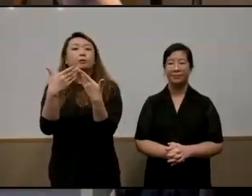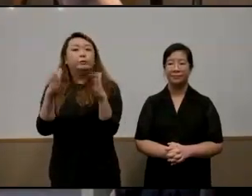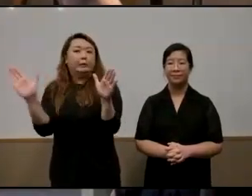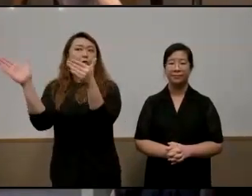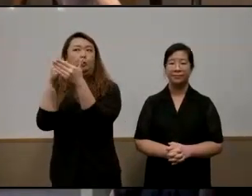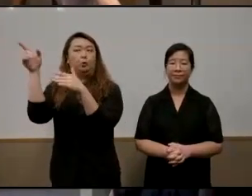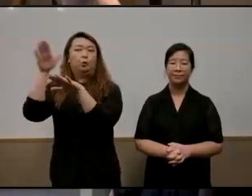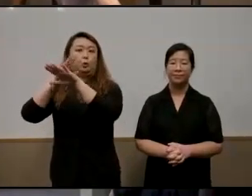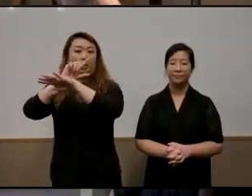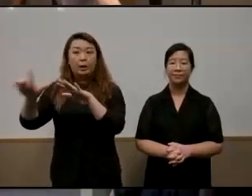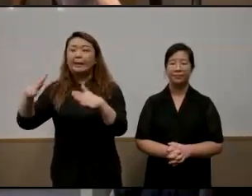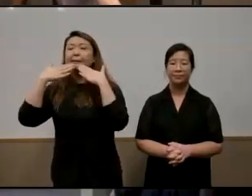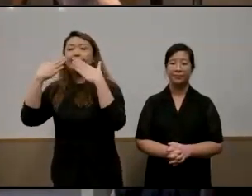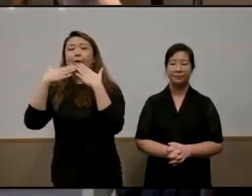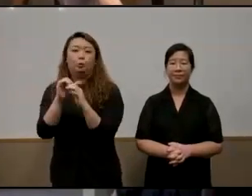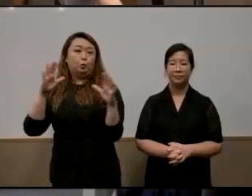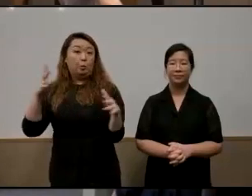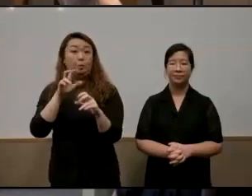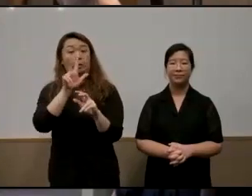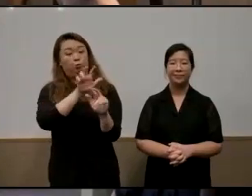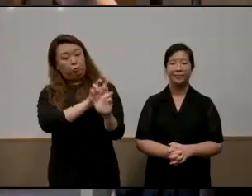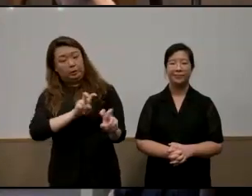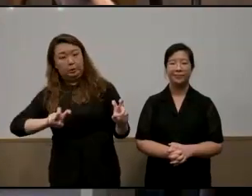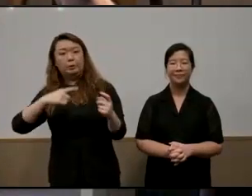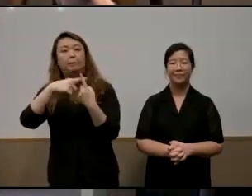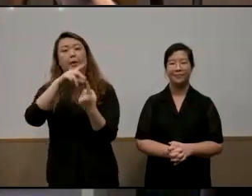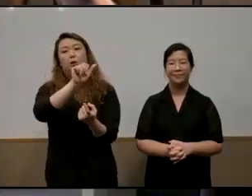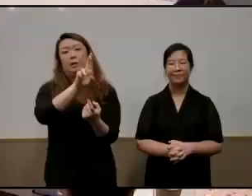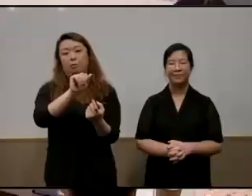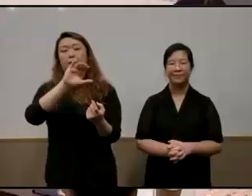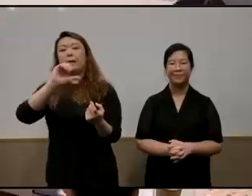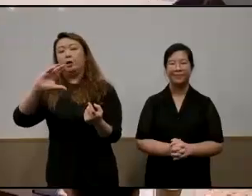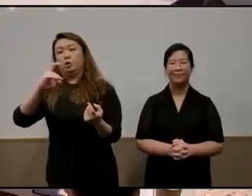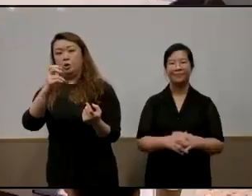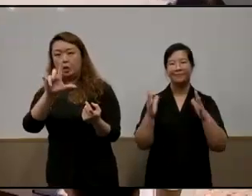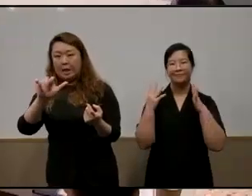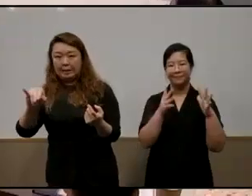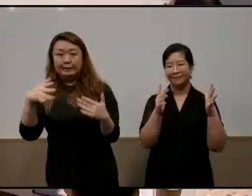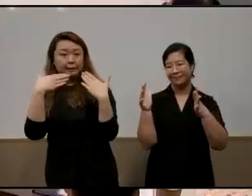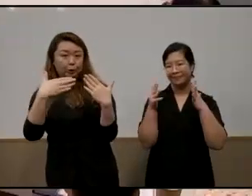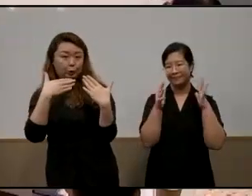online so thank you very much to our three panelists to charlene and to aaron for their insights and their perspective